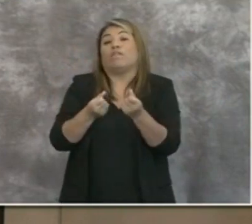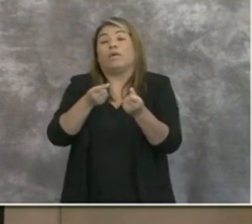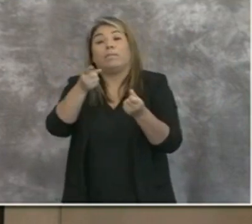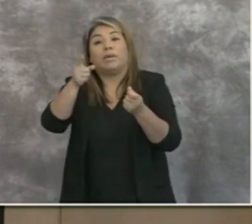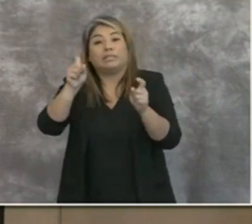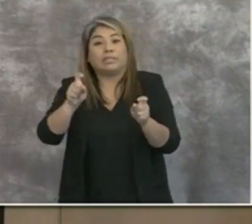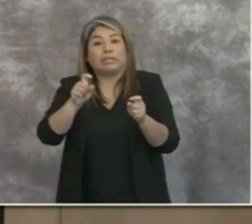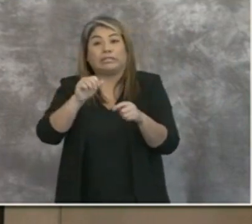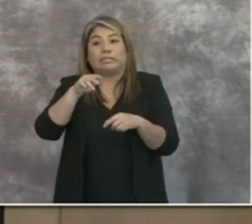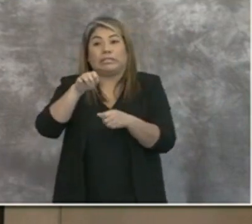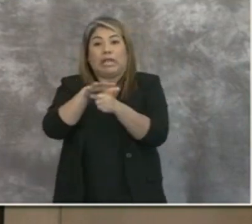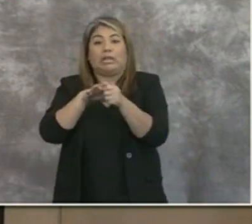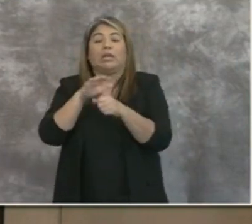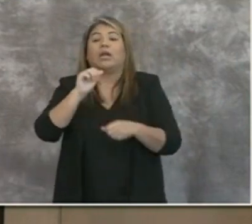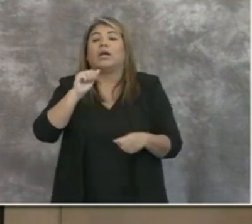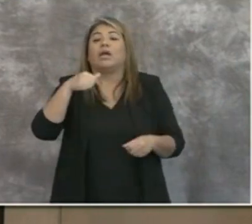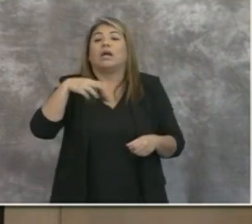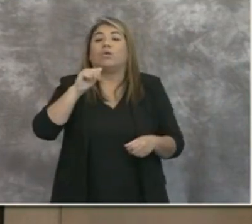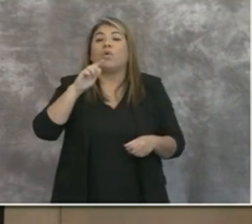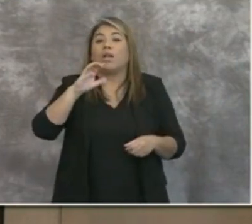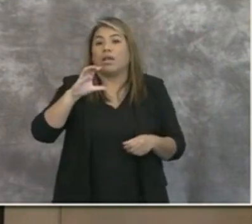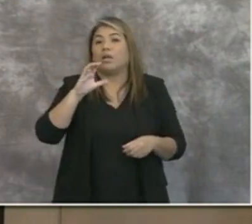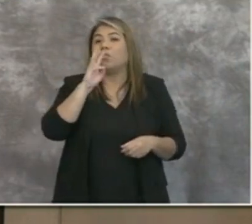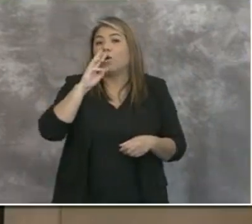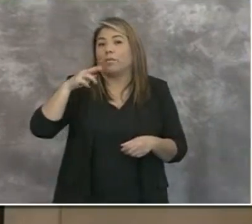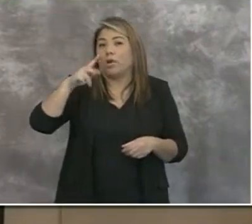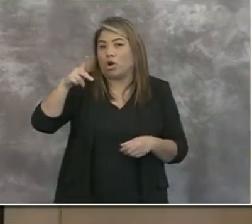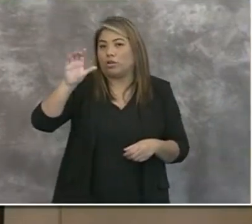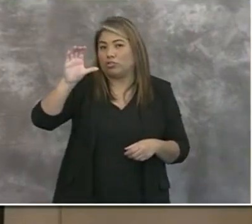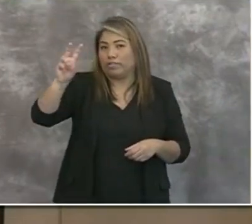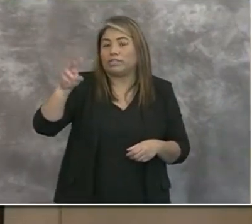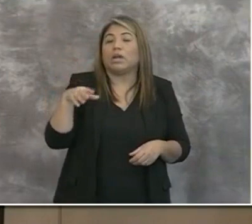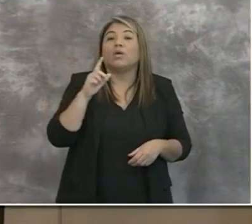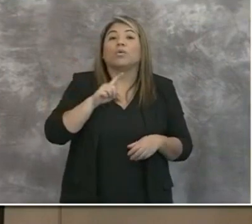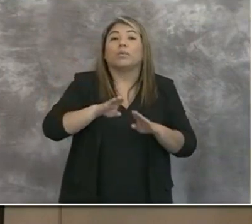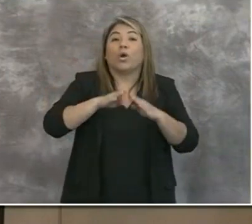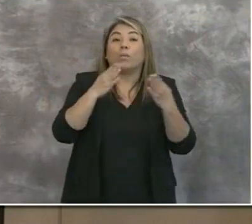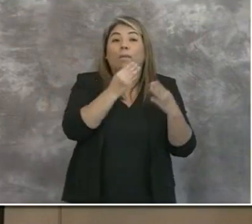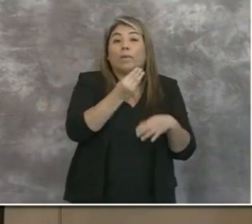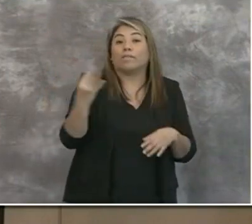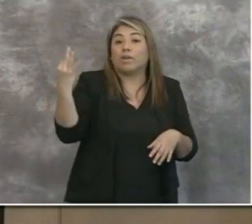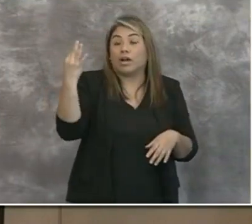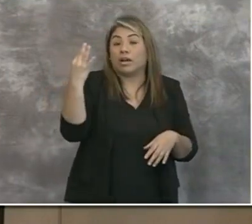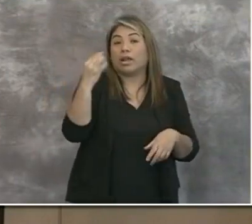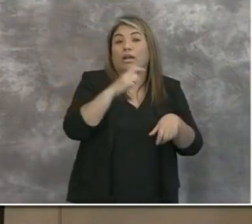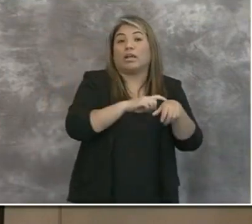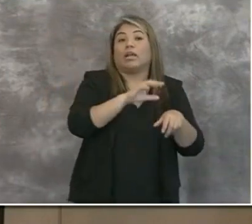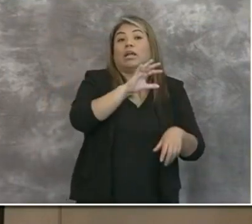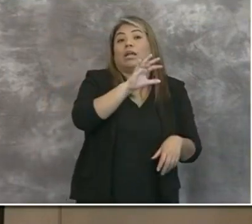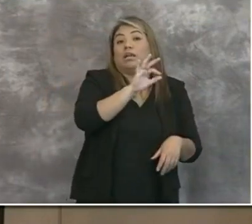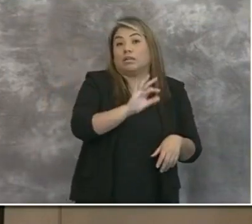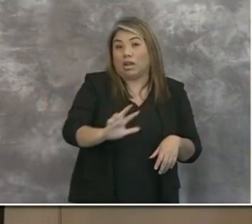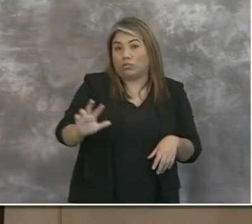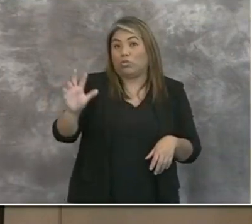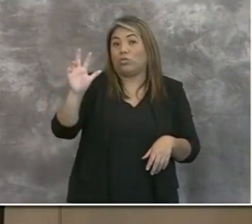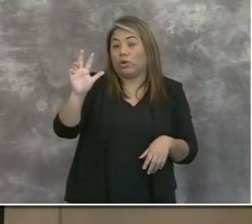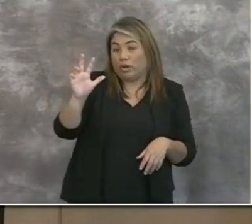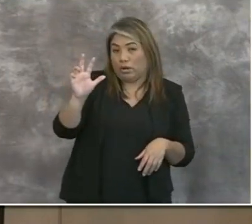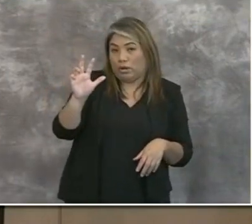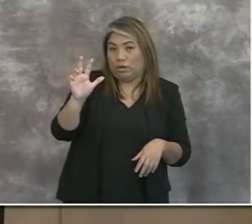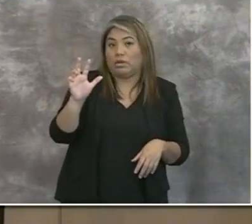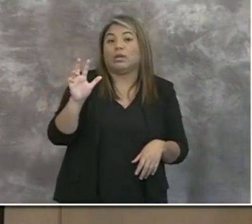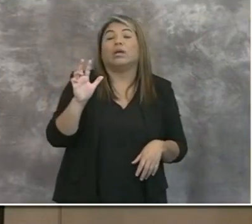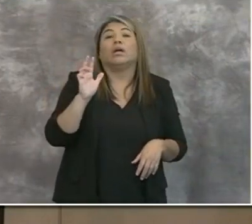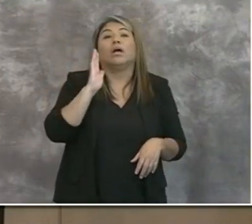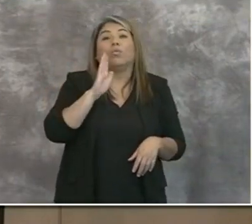Aquatica Water Park in Chula Vista. This site will be open Monday through Friday from 9 a.m. to 3 p.m. and will be